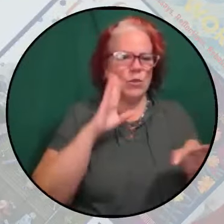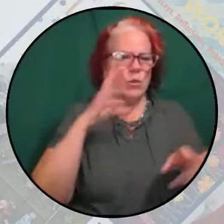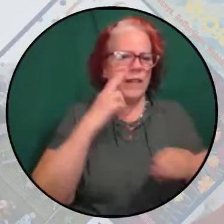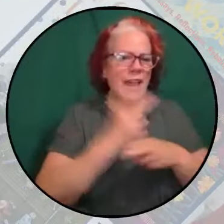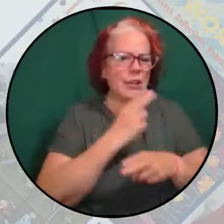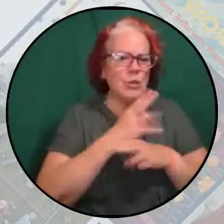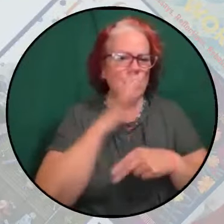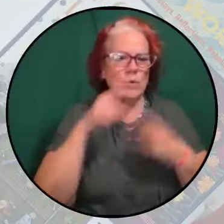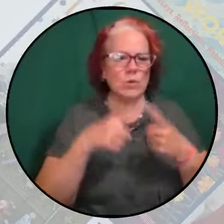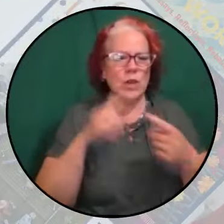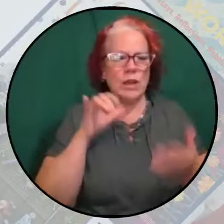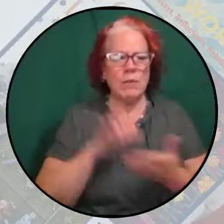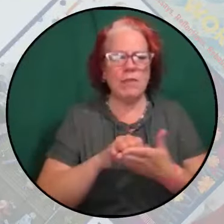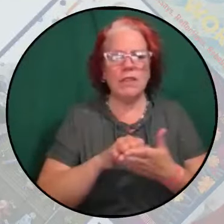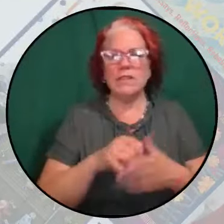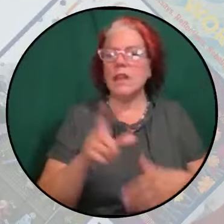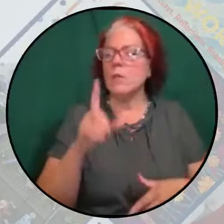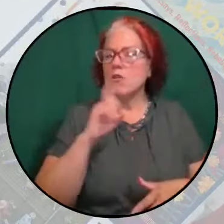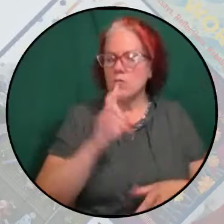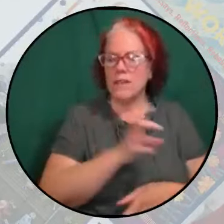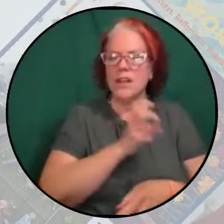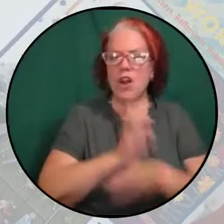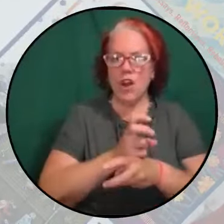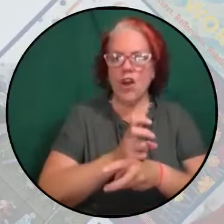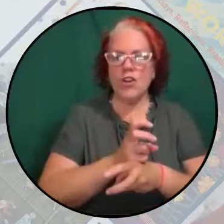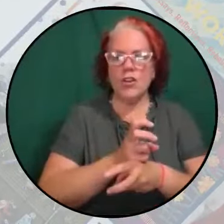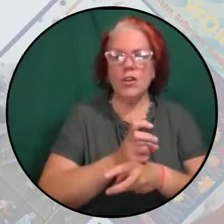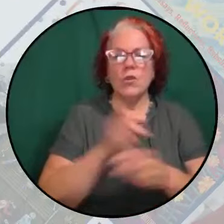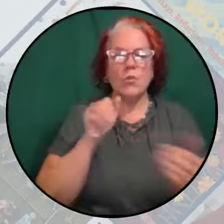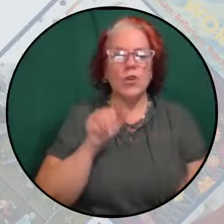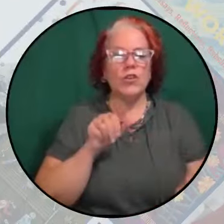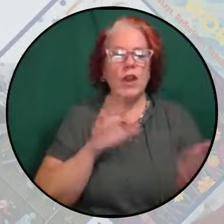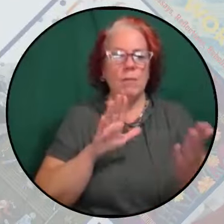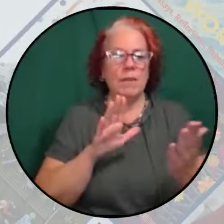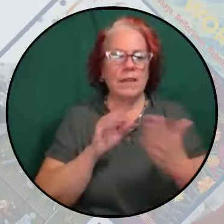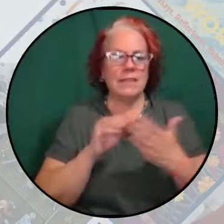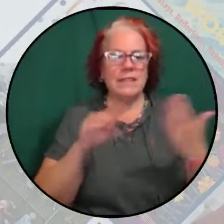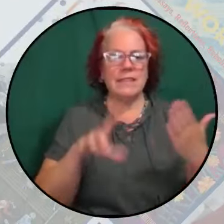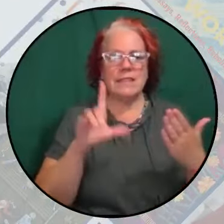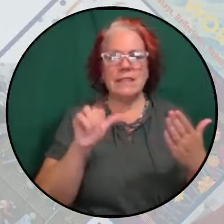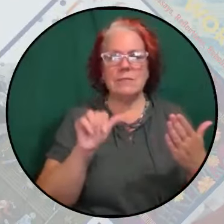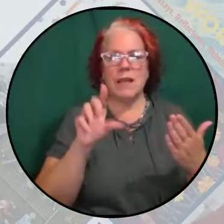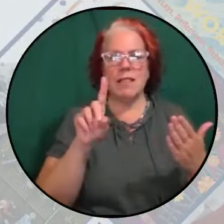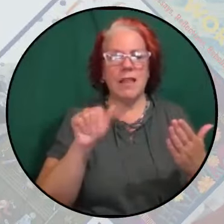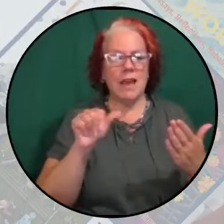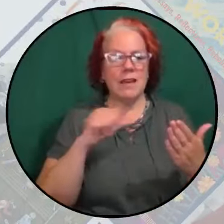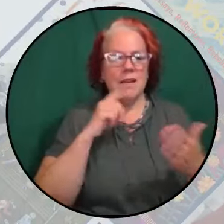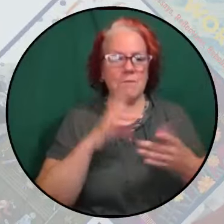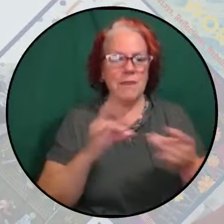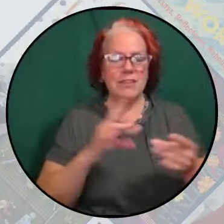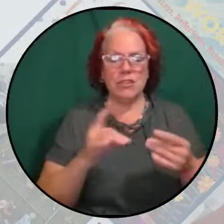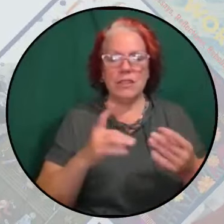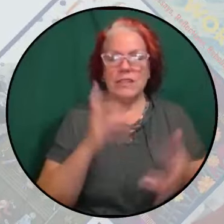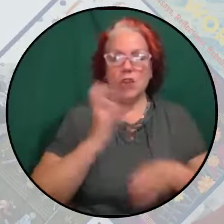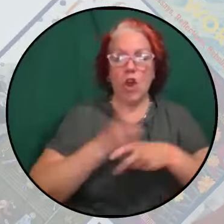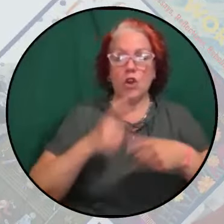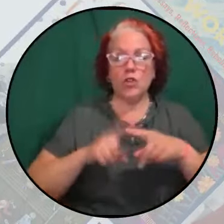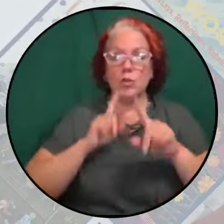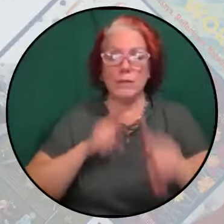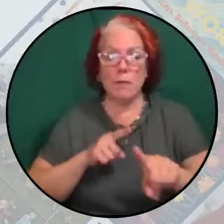about this? Because it can be really hard when you're up against the system, Lara mentioned, to respond, especially if you